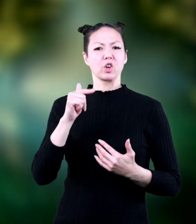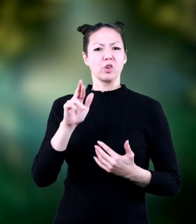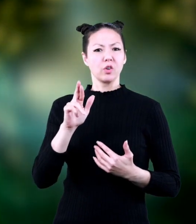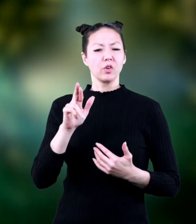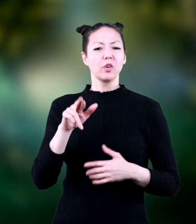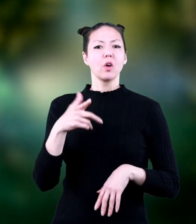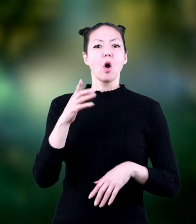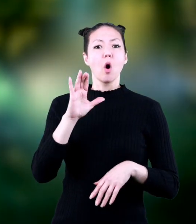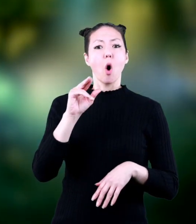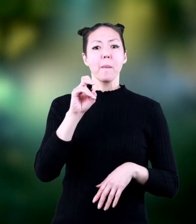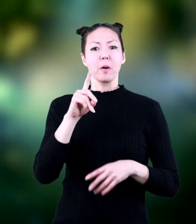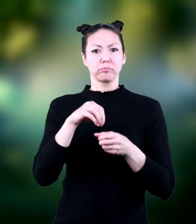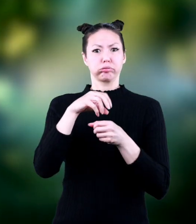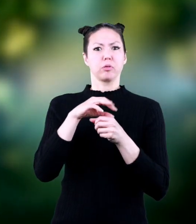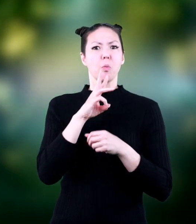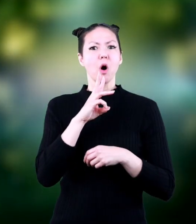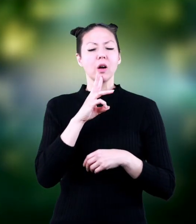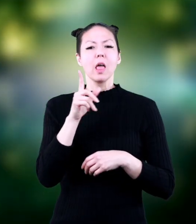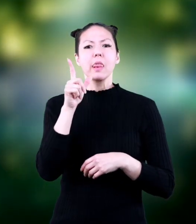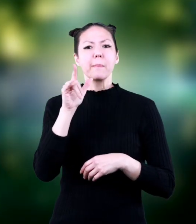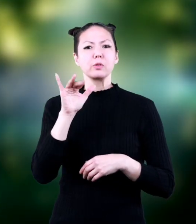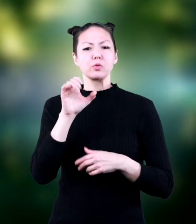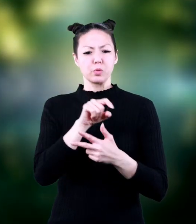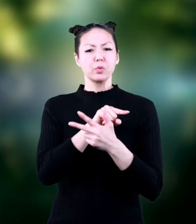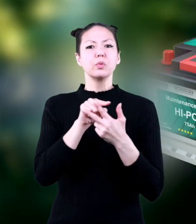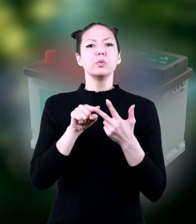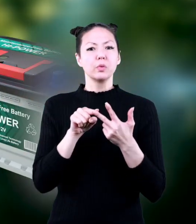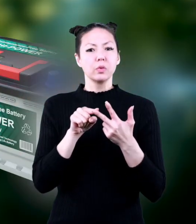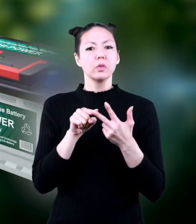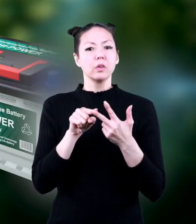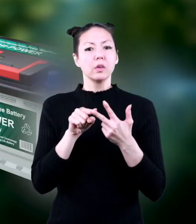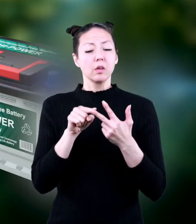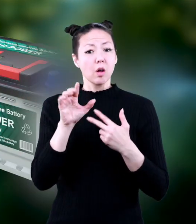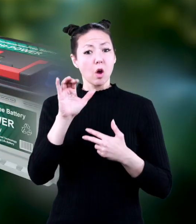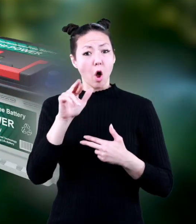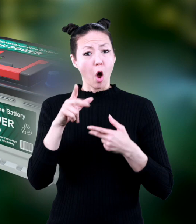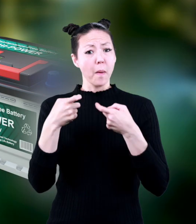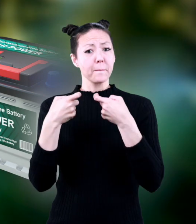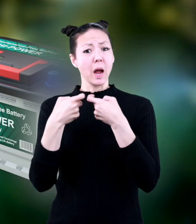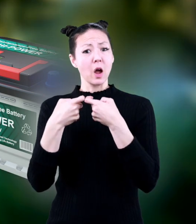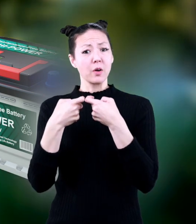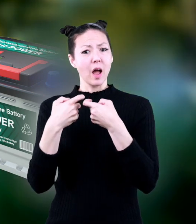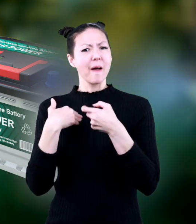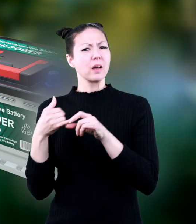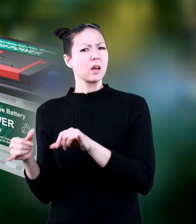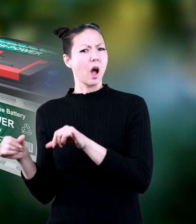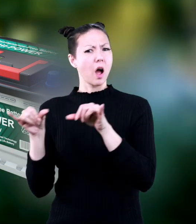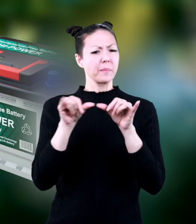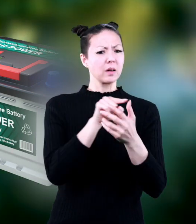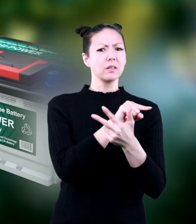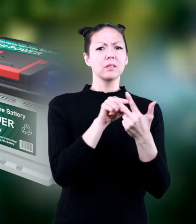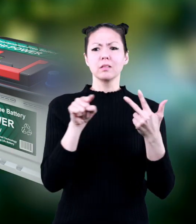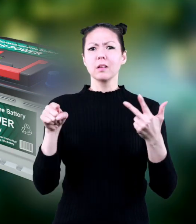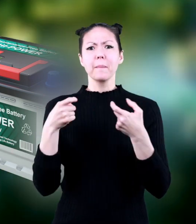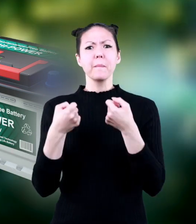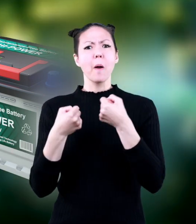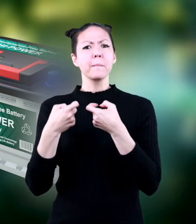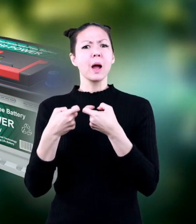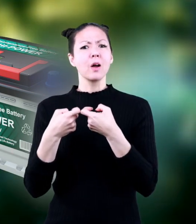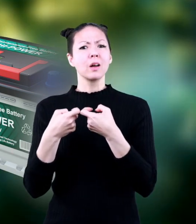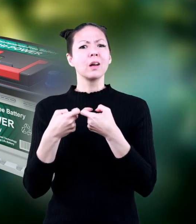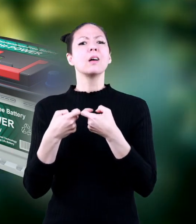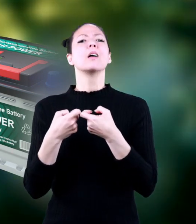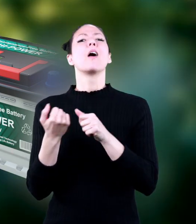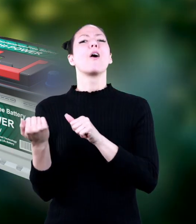carbonated water lemon juice and car batteries all have in common if